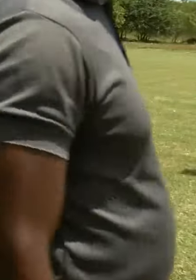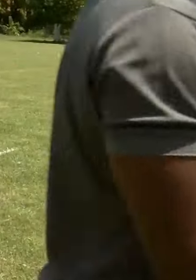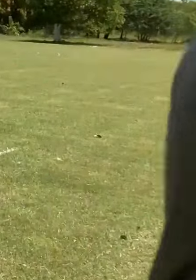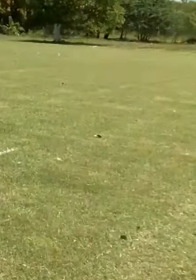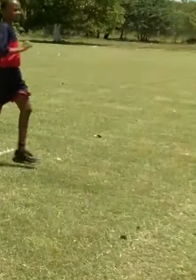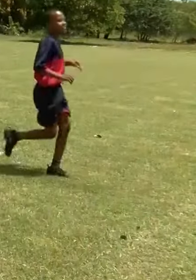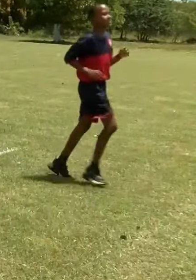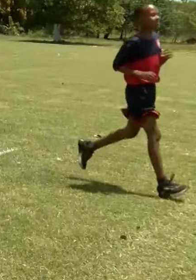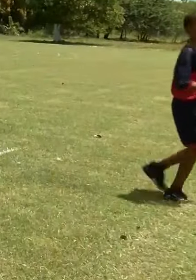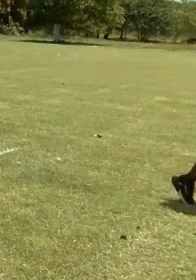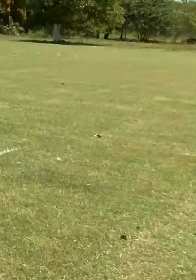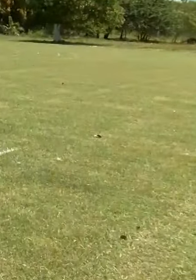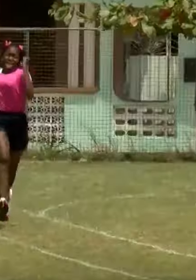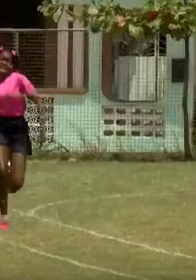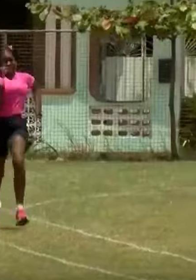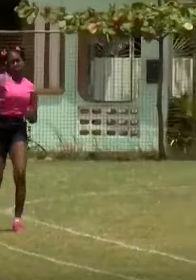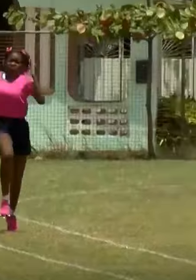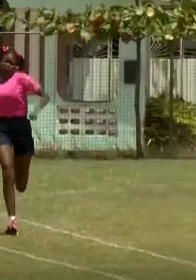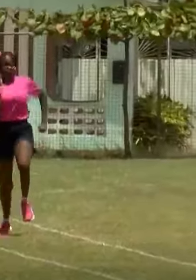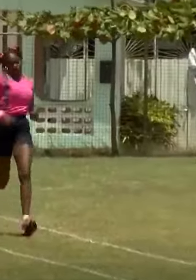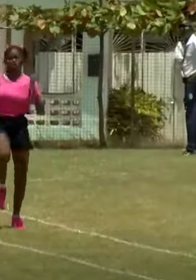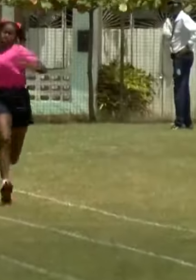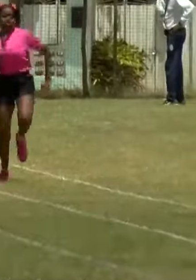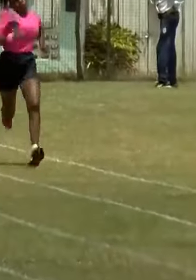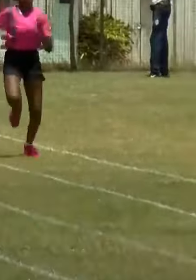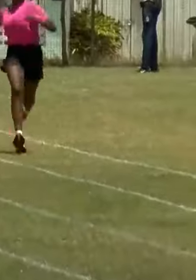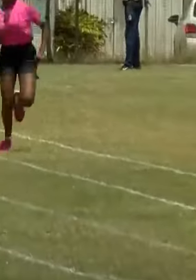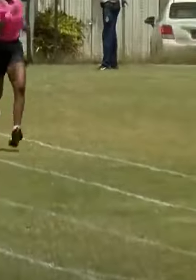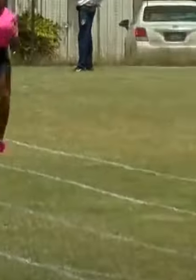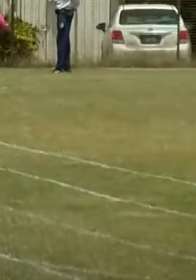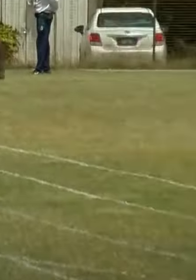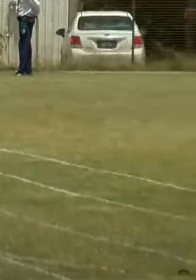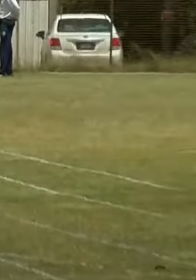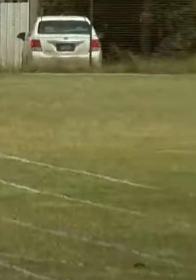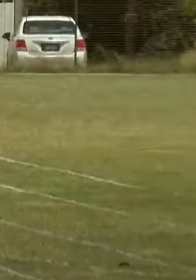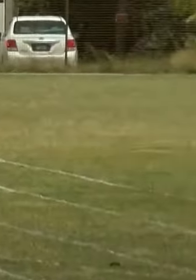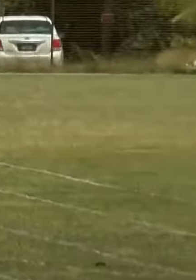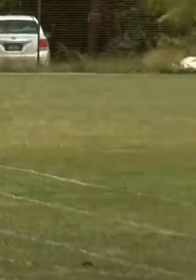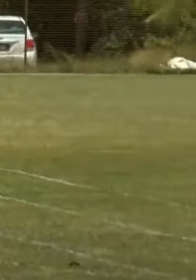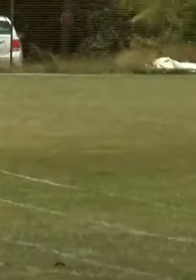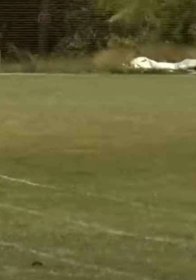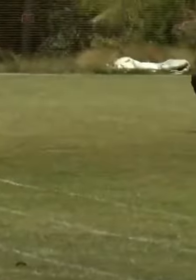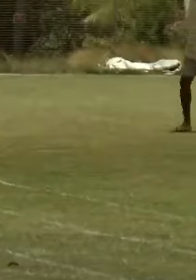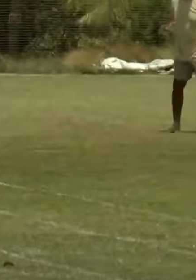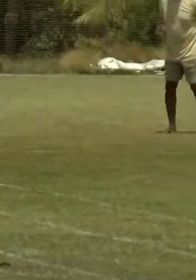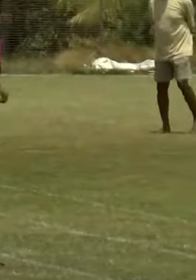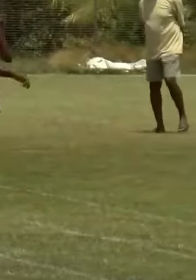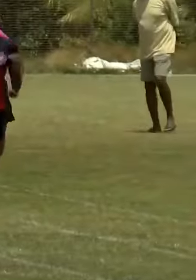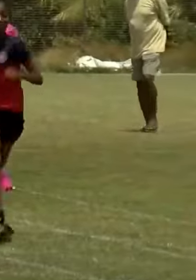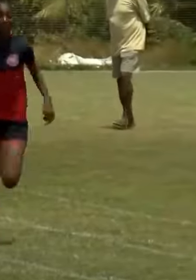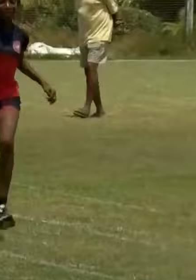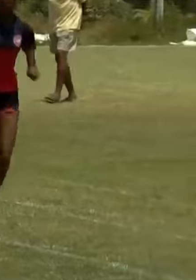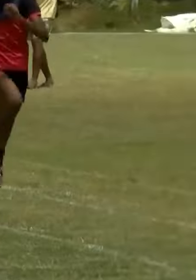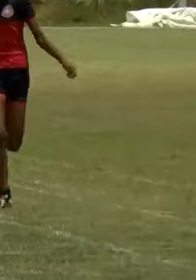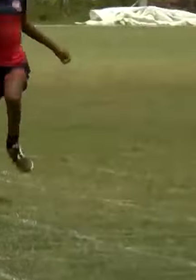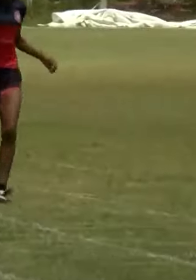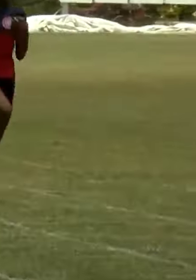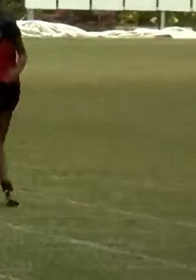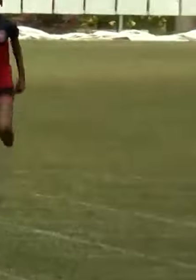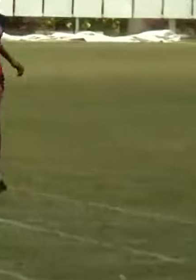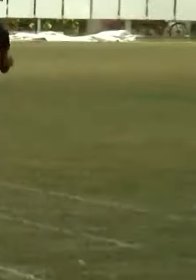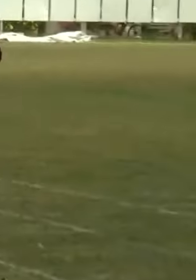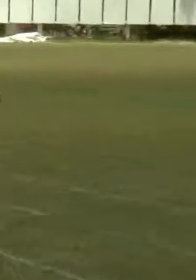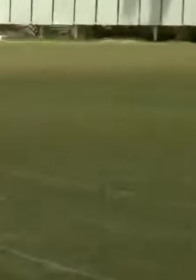of Half Moon Fort finishing third. The under-13 girls followed, and already it was a done deal. Janaya Haynes of